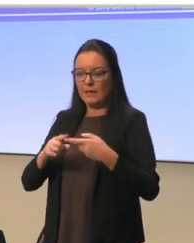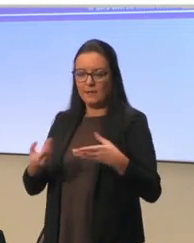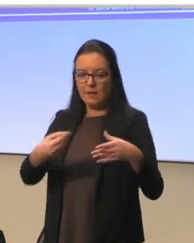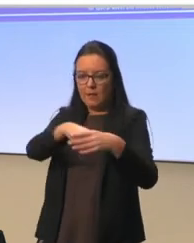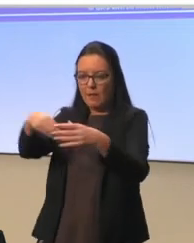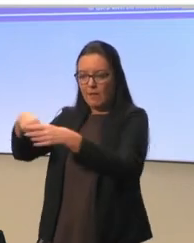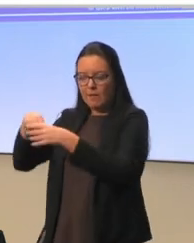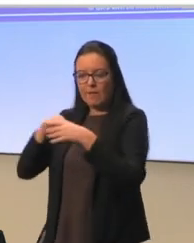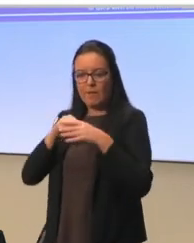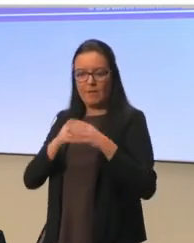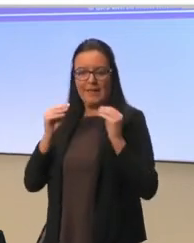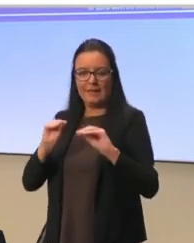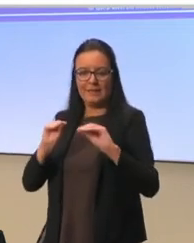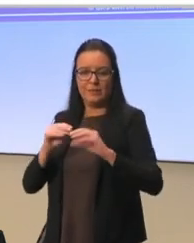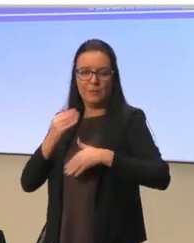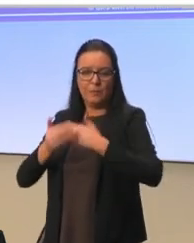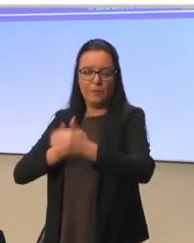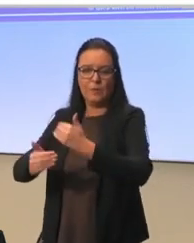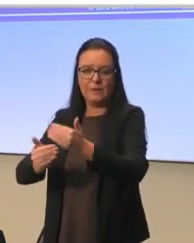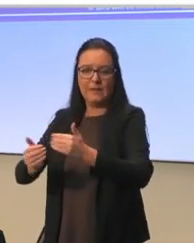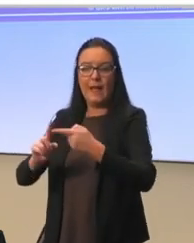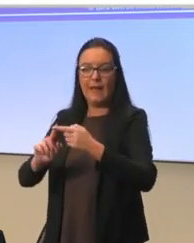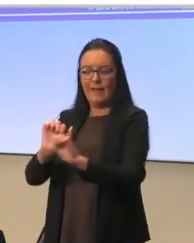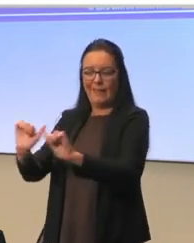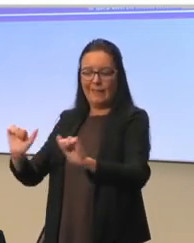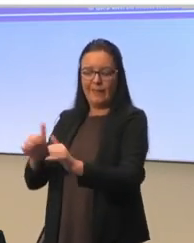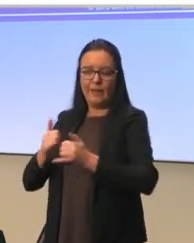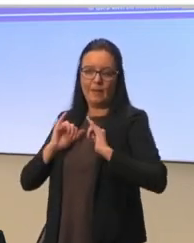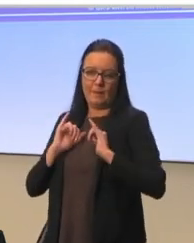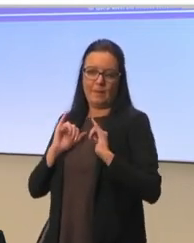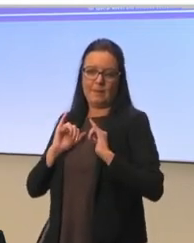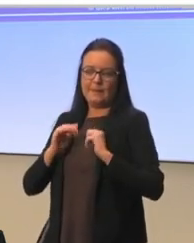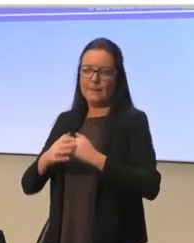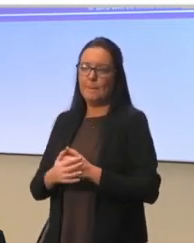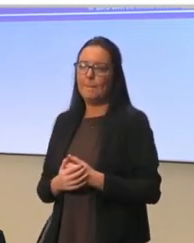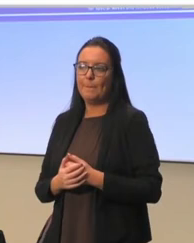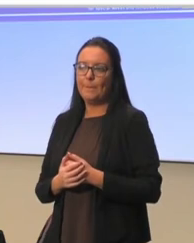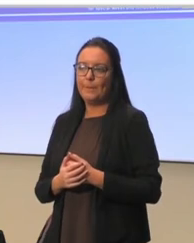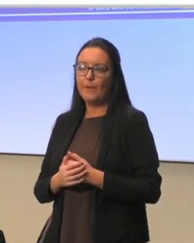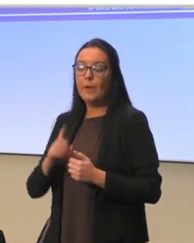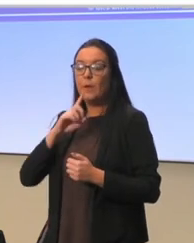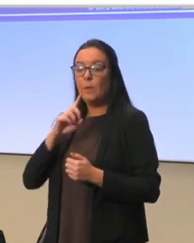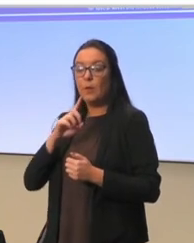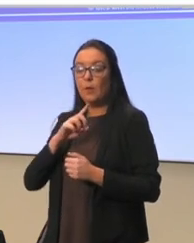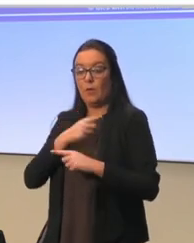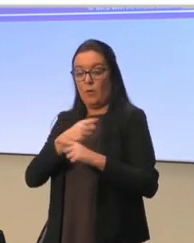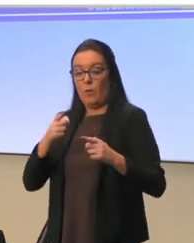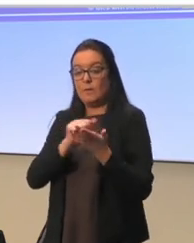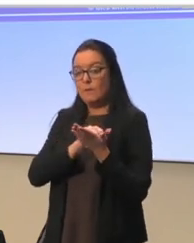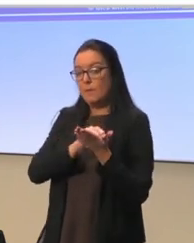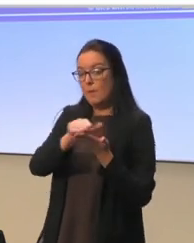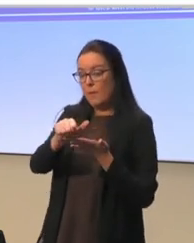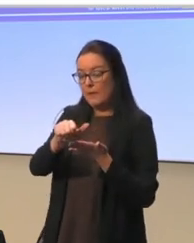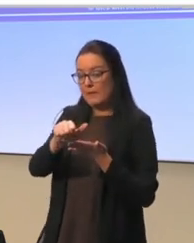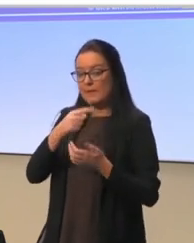competences. And these publications offered, for example, that we need to